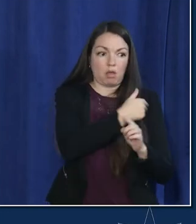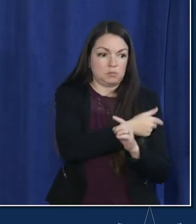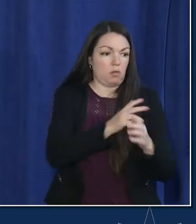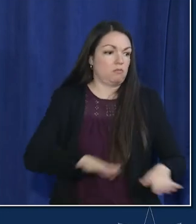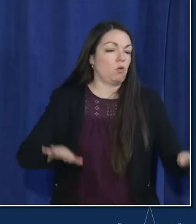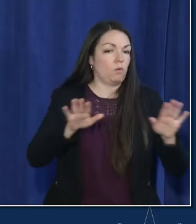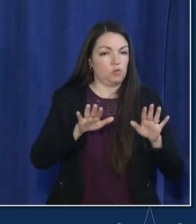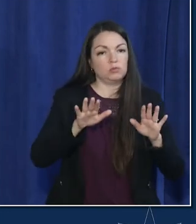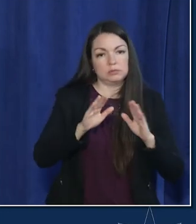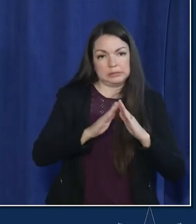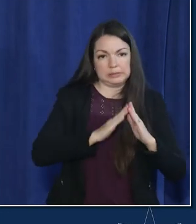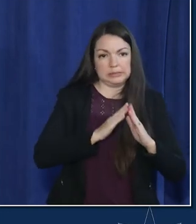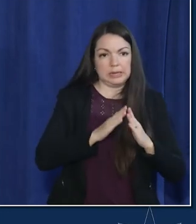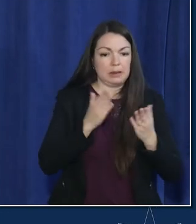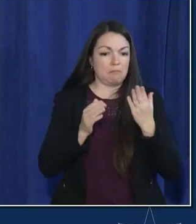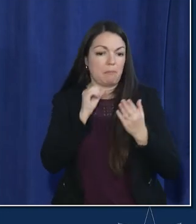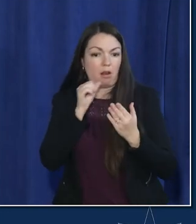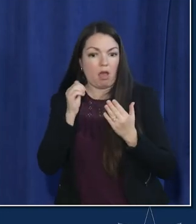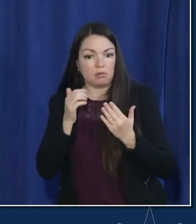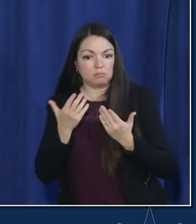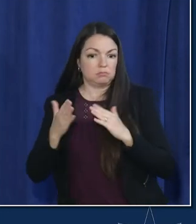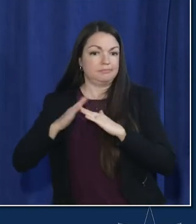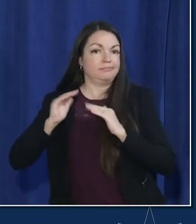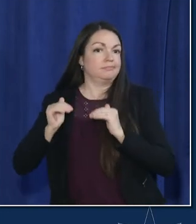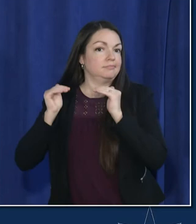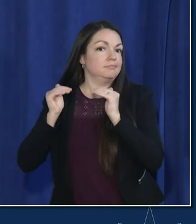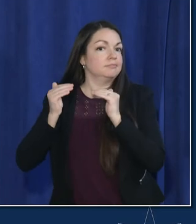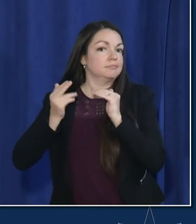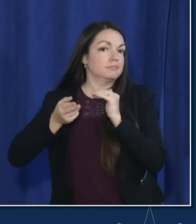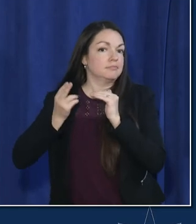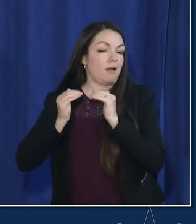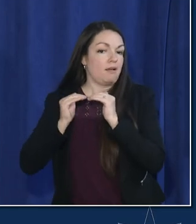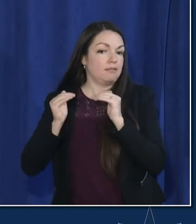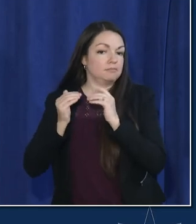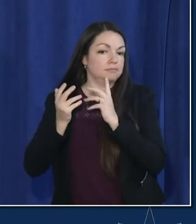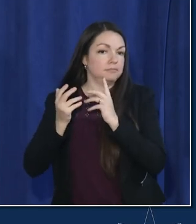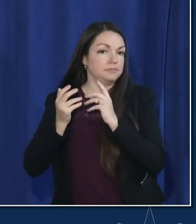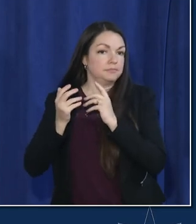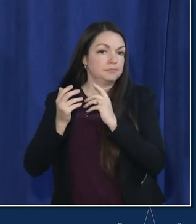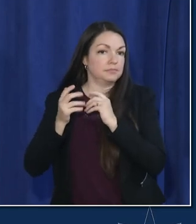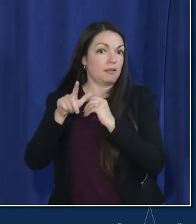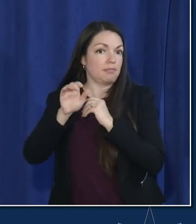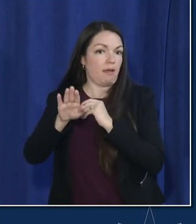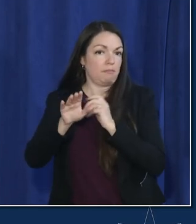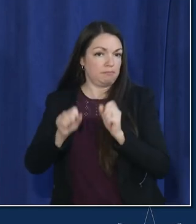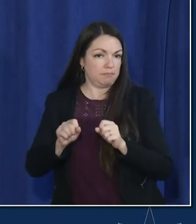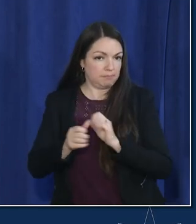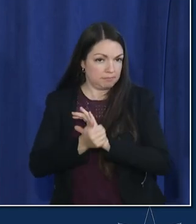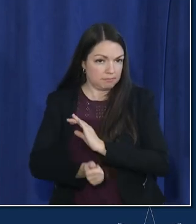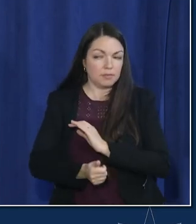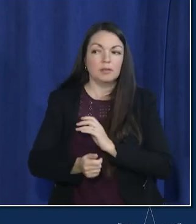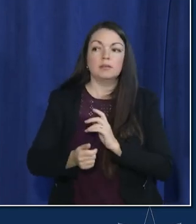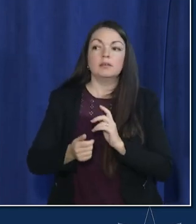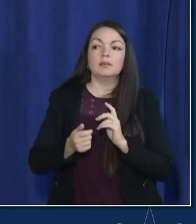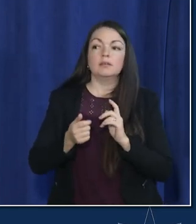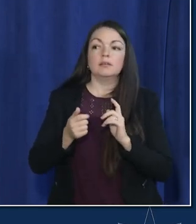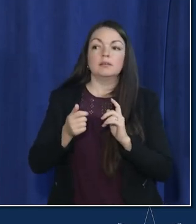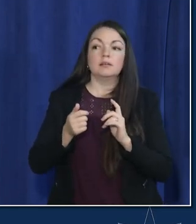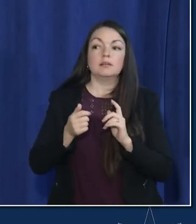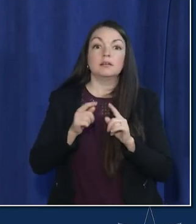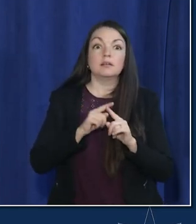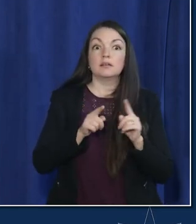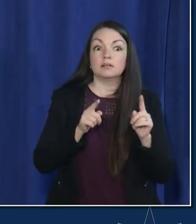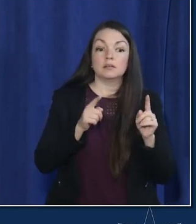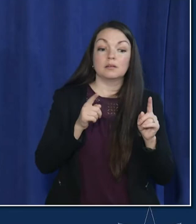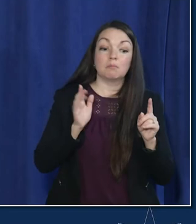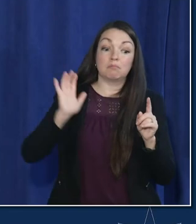have you as advanced lab capability on site for example um and so we are you know we've gone from doing virtually